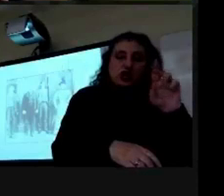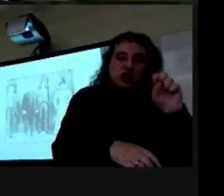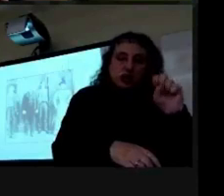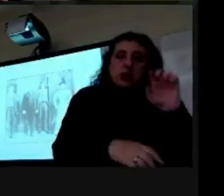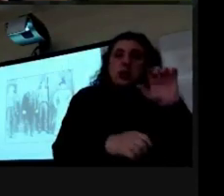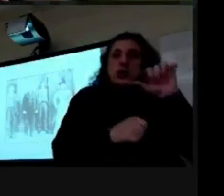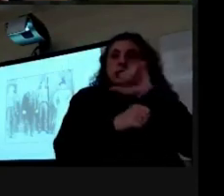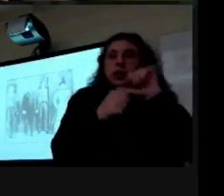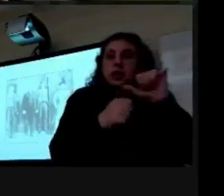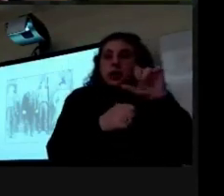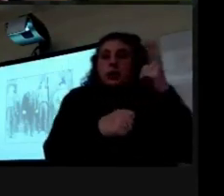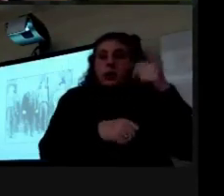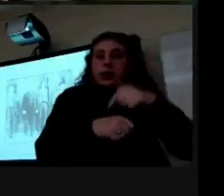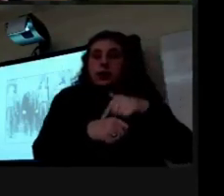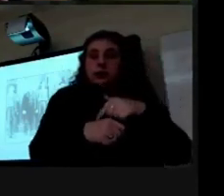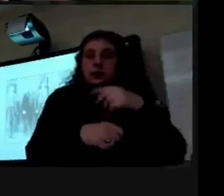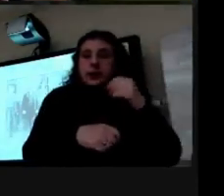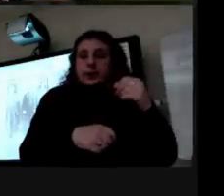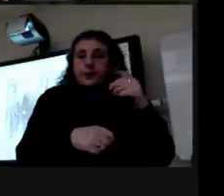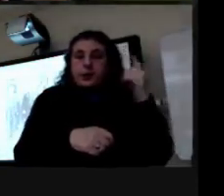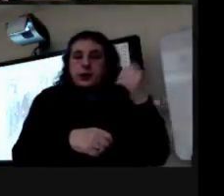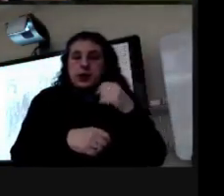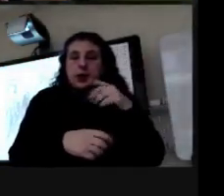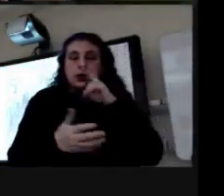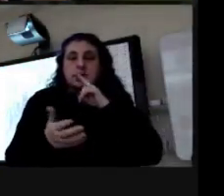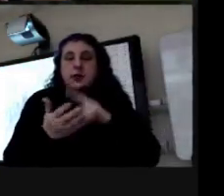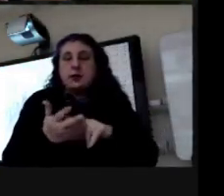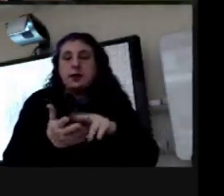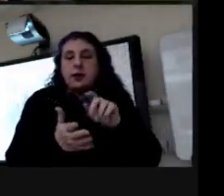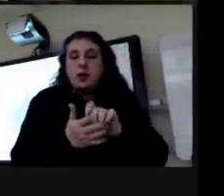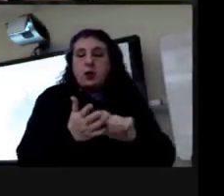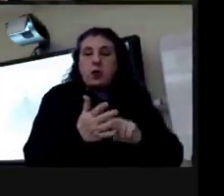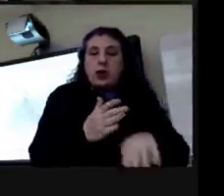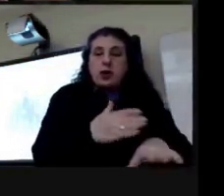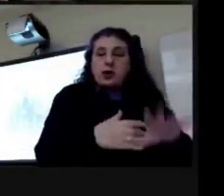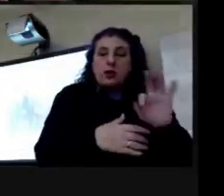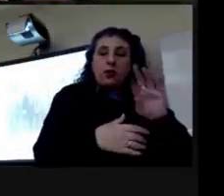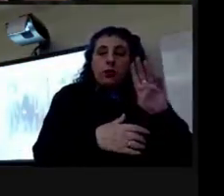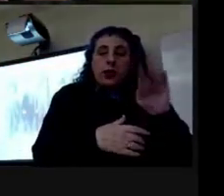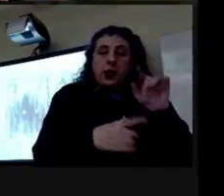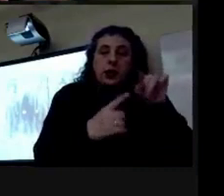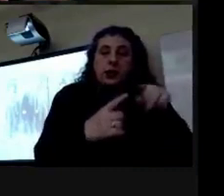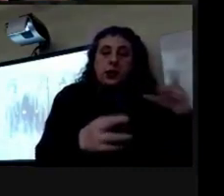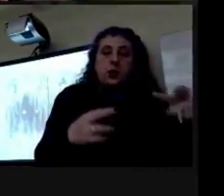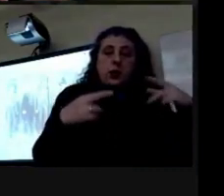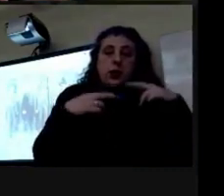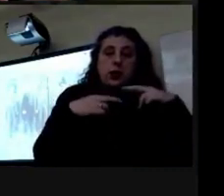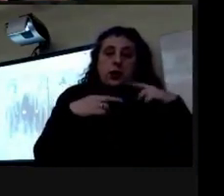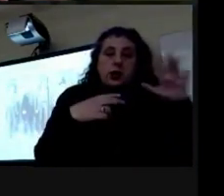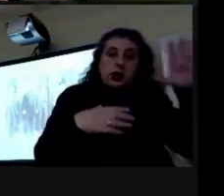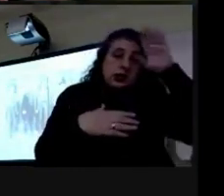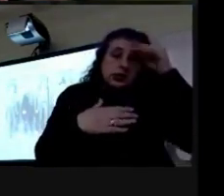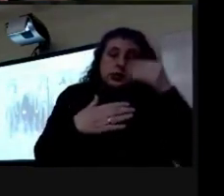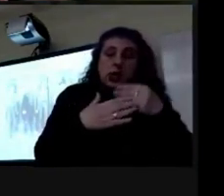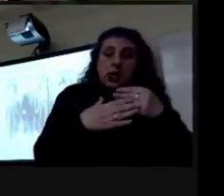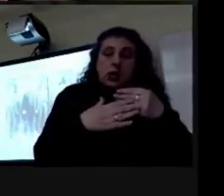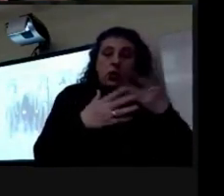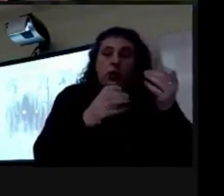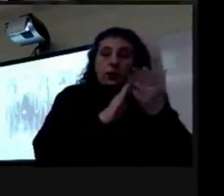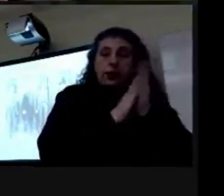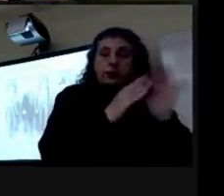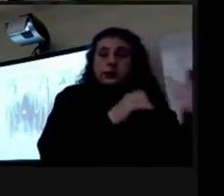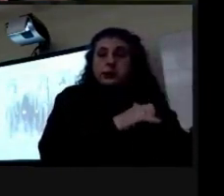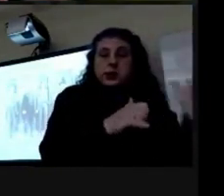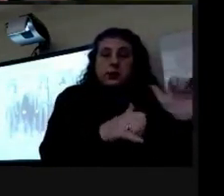secretary and he continued to write in the formulary until he retired his son isaac wanted to follow in his footsteps